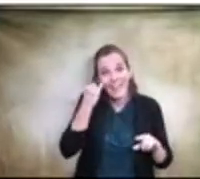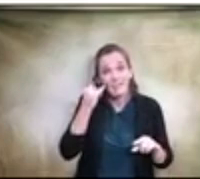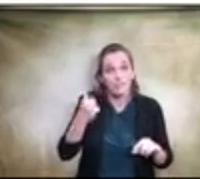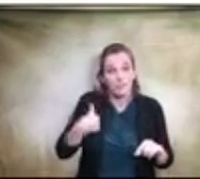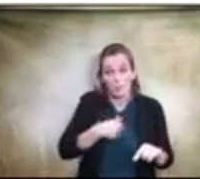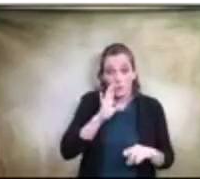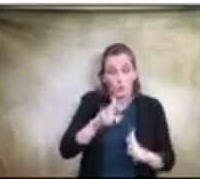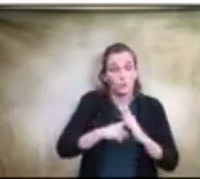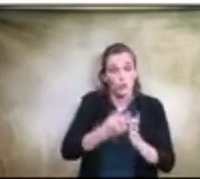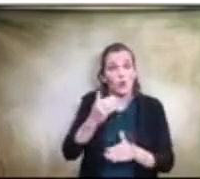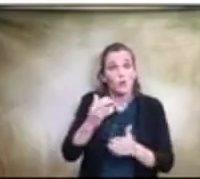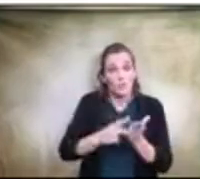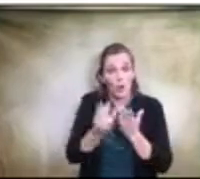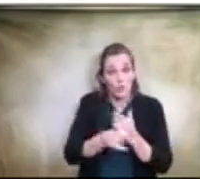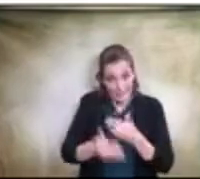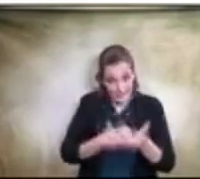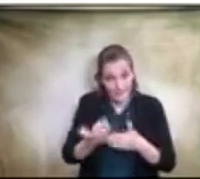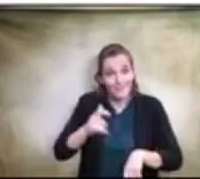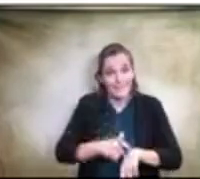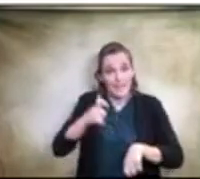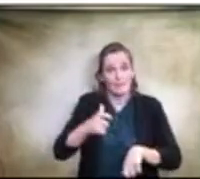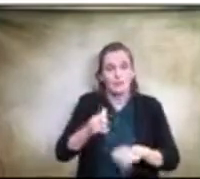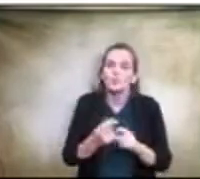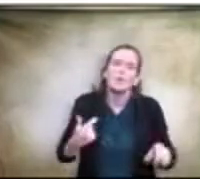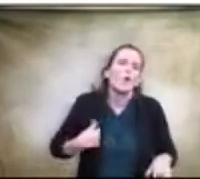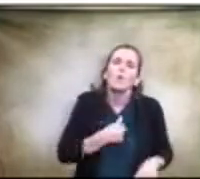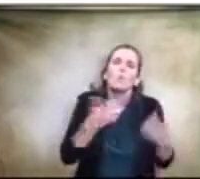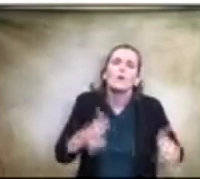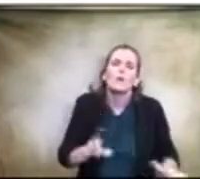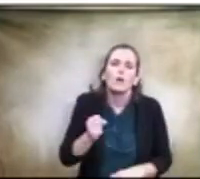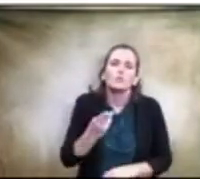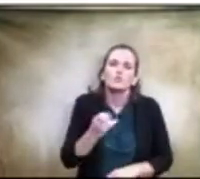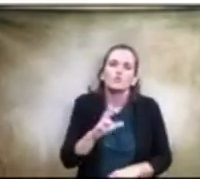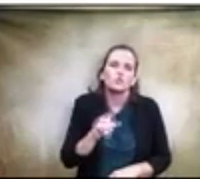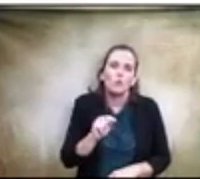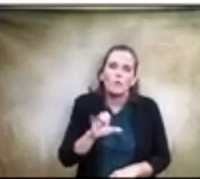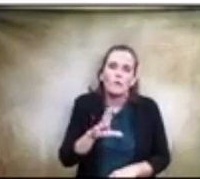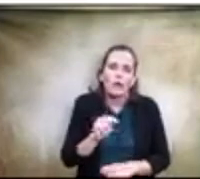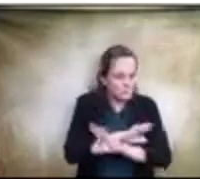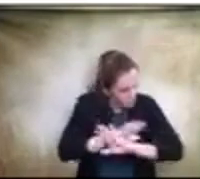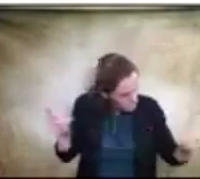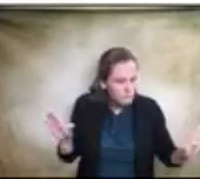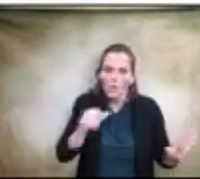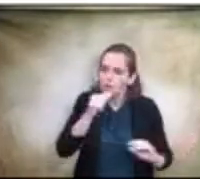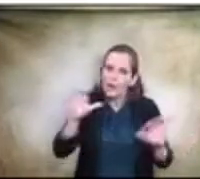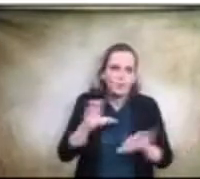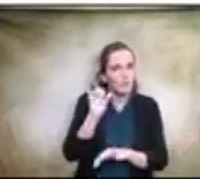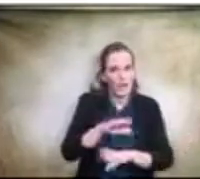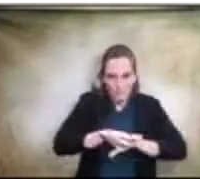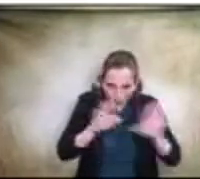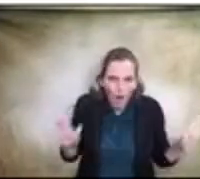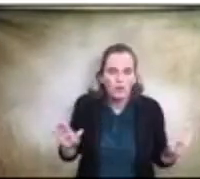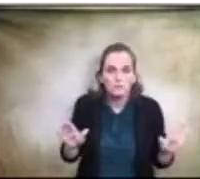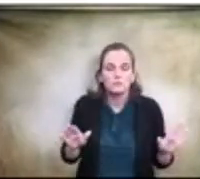in a timely manner. So we're not taking any shortcuts. Let me make sure I make that very clear. We are not going to take any shortcuts, but we are